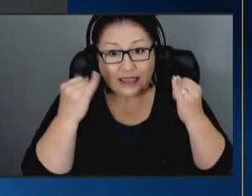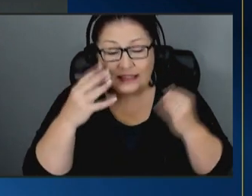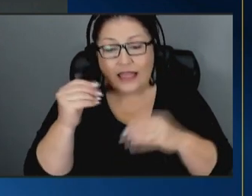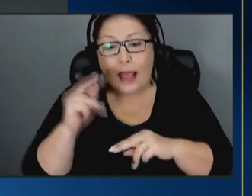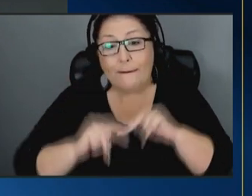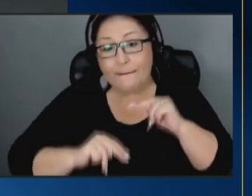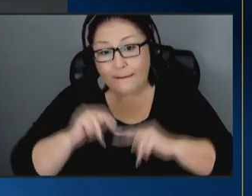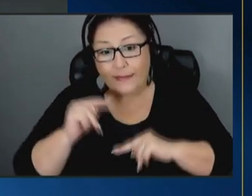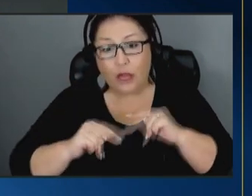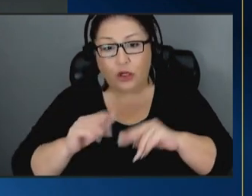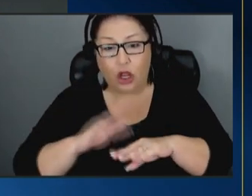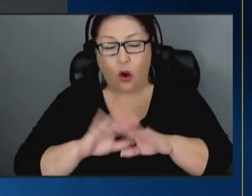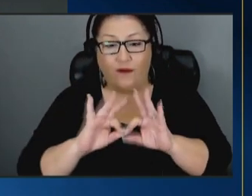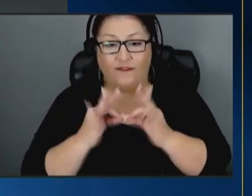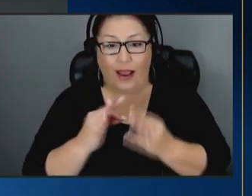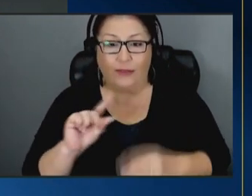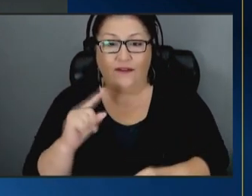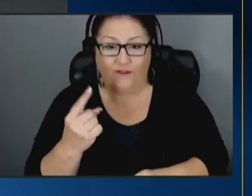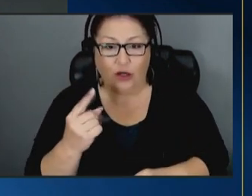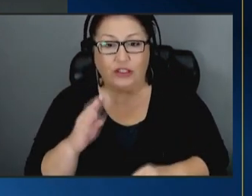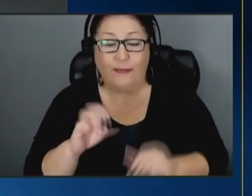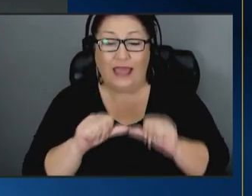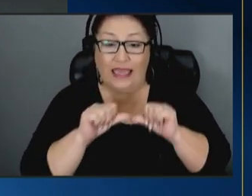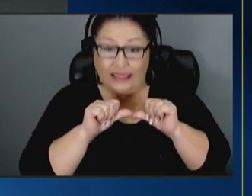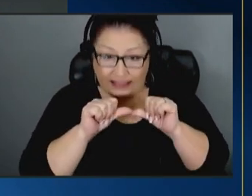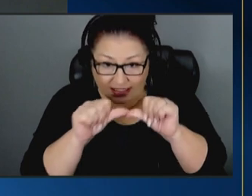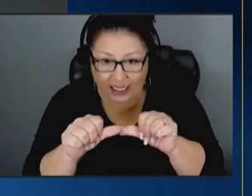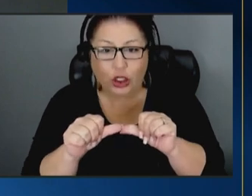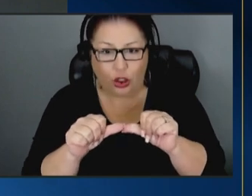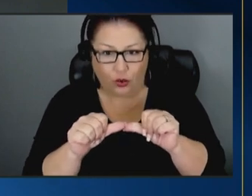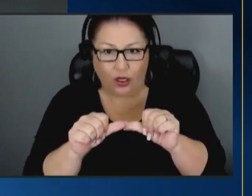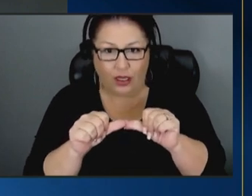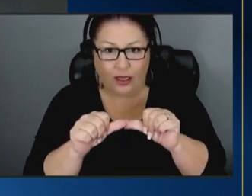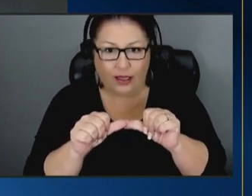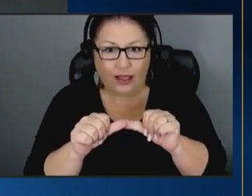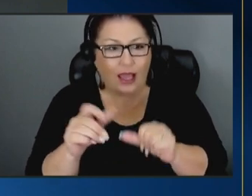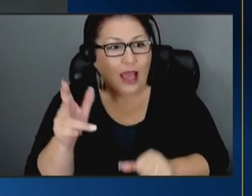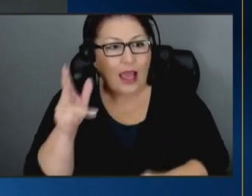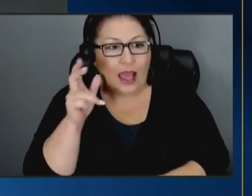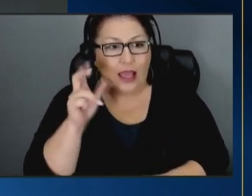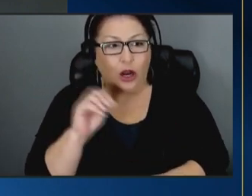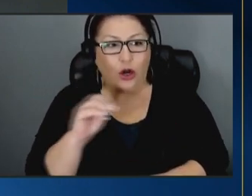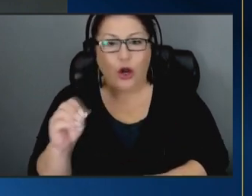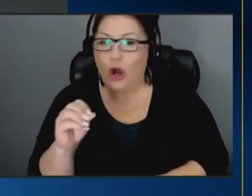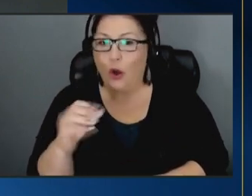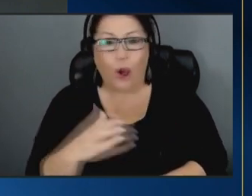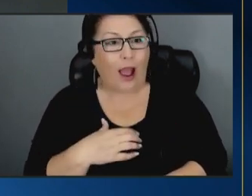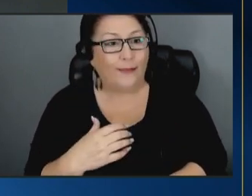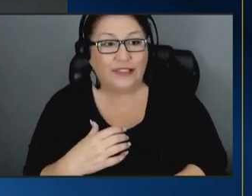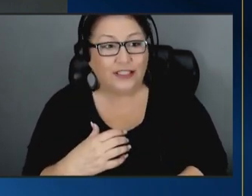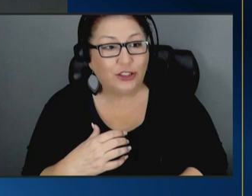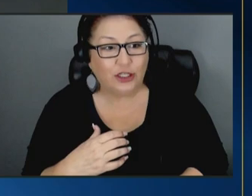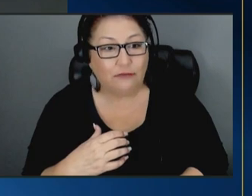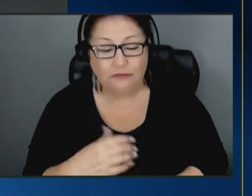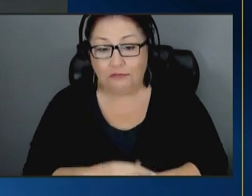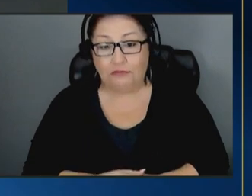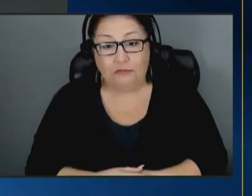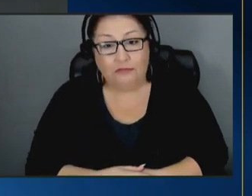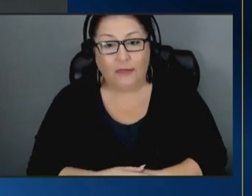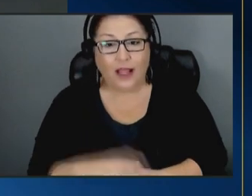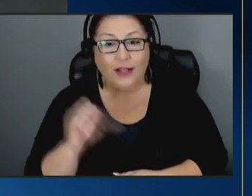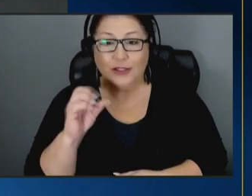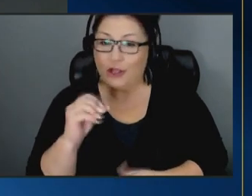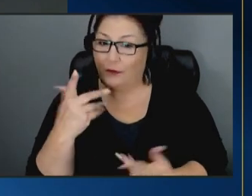on families first be continued i hear no motion in opposition it's so